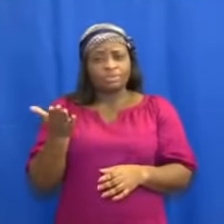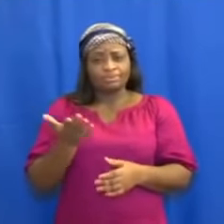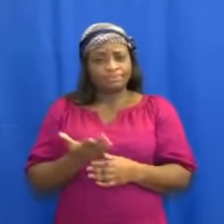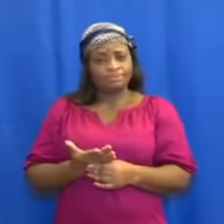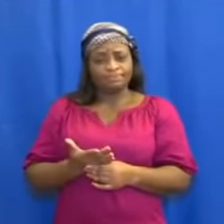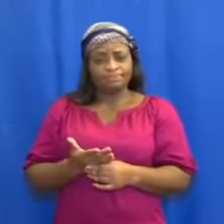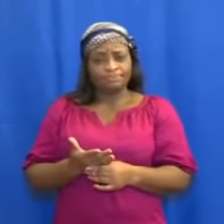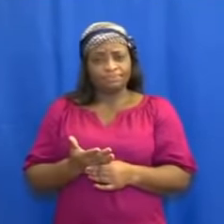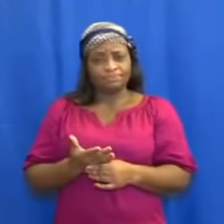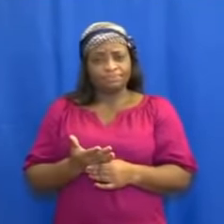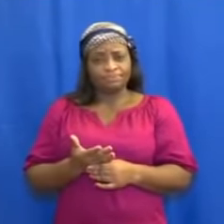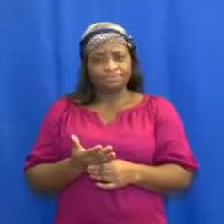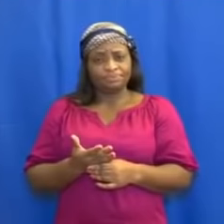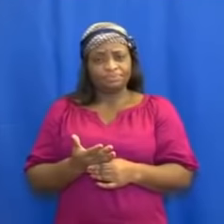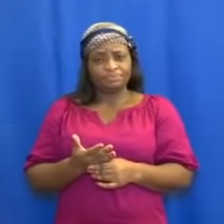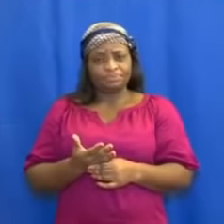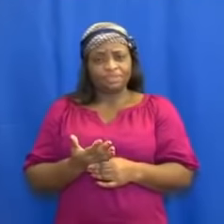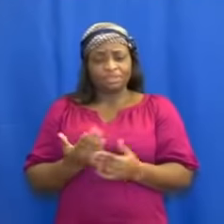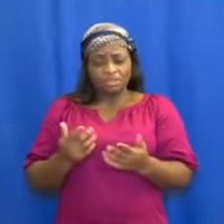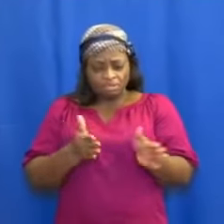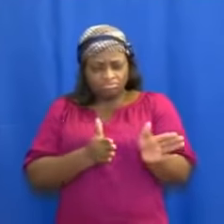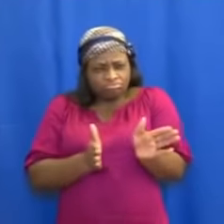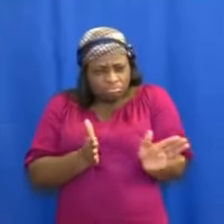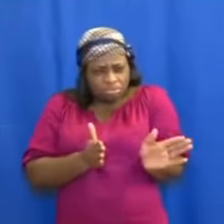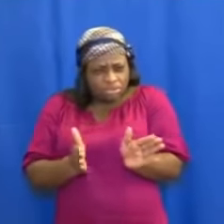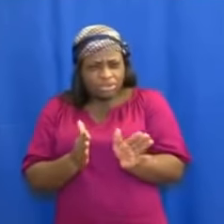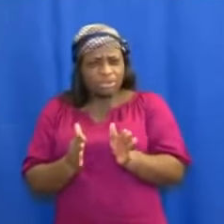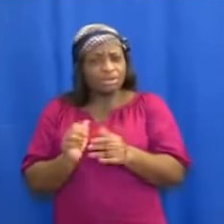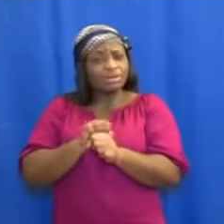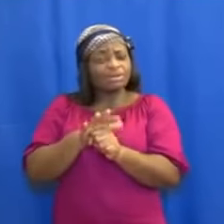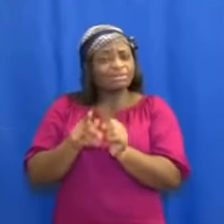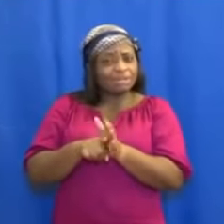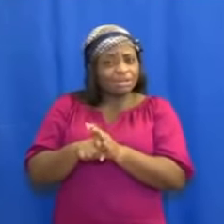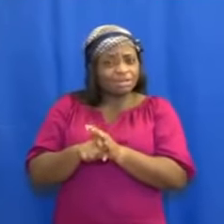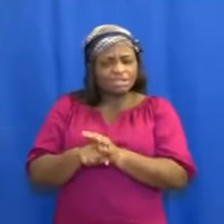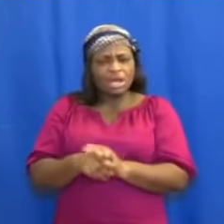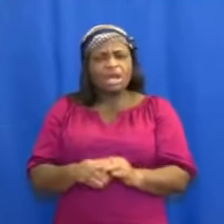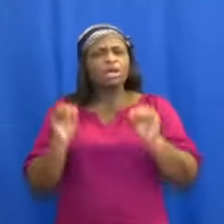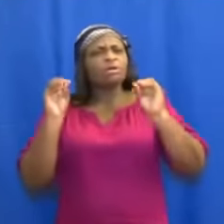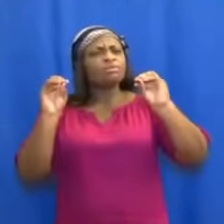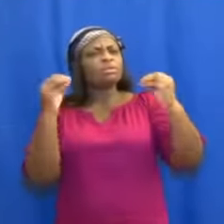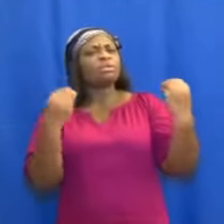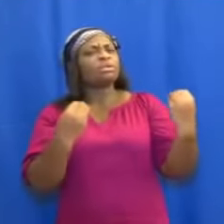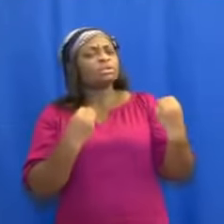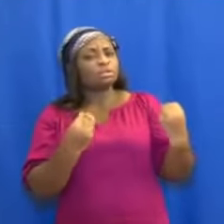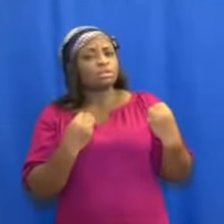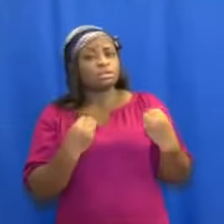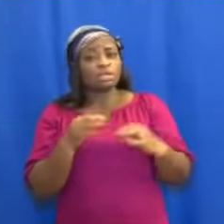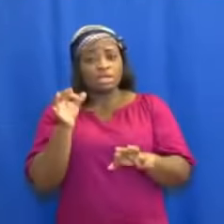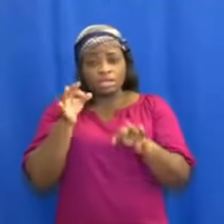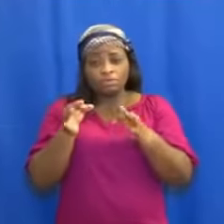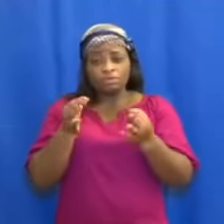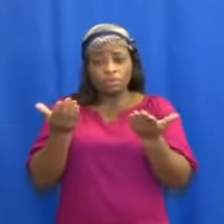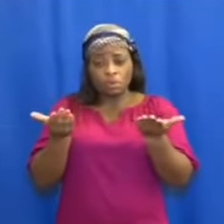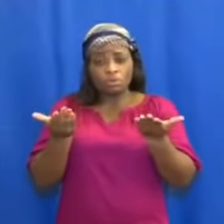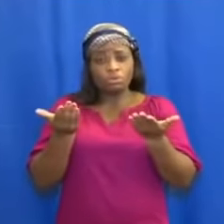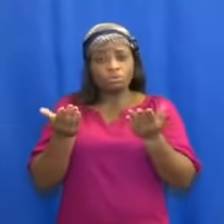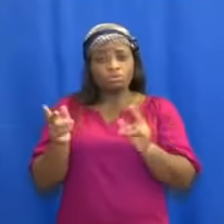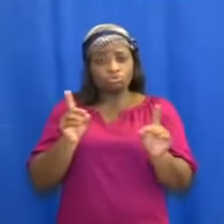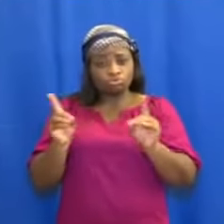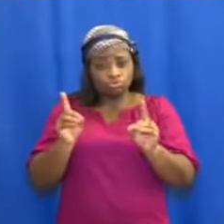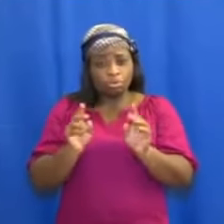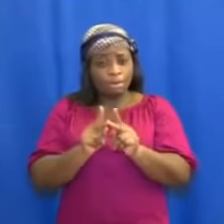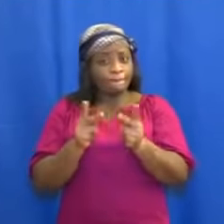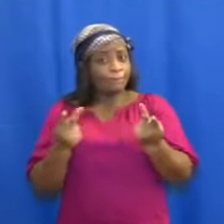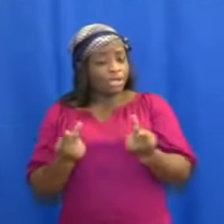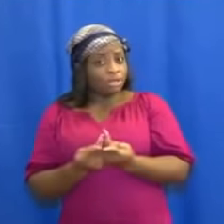The dynamics of the virus has taught us that if you must host or attend such events, they